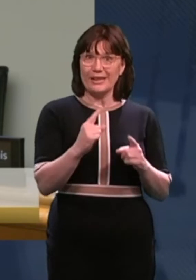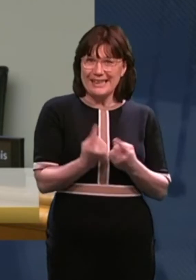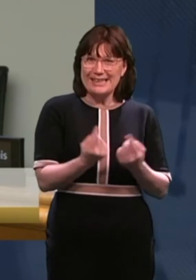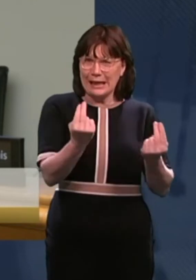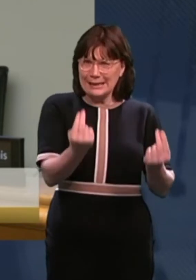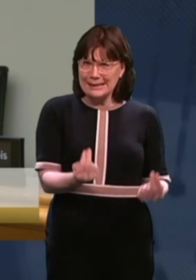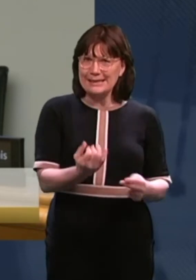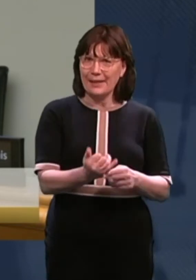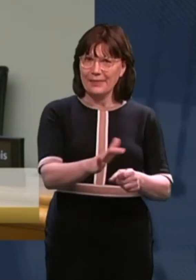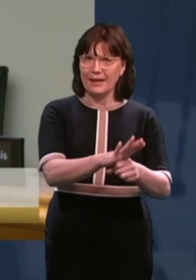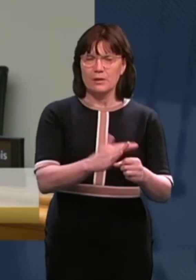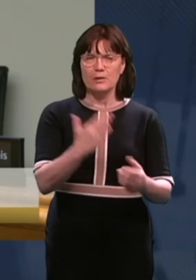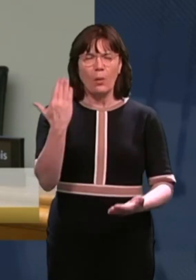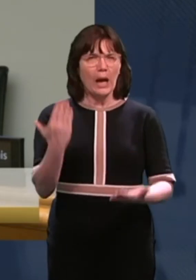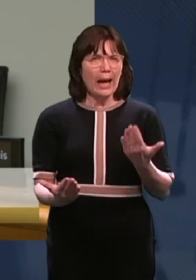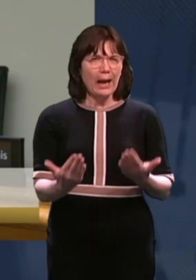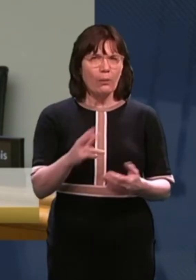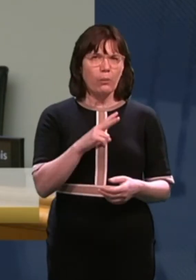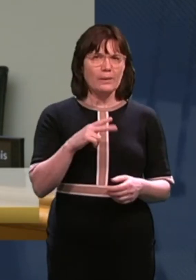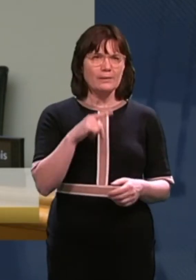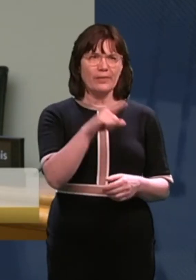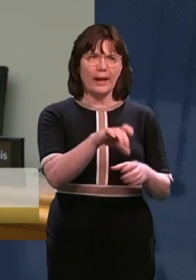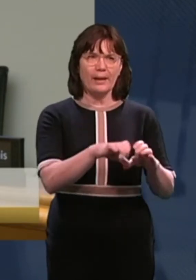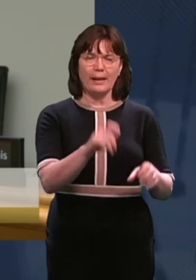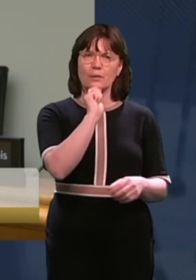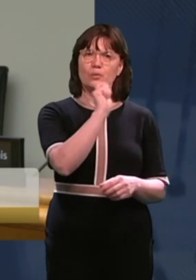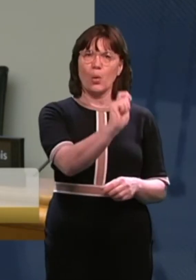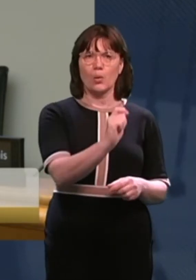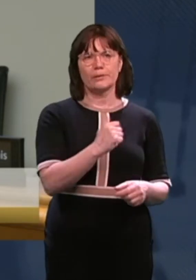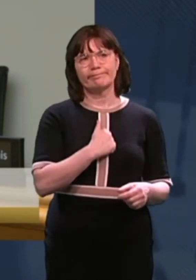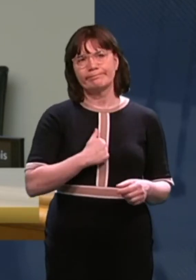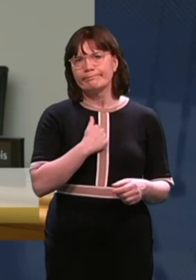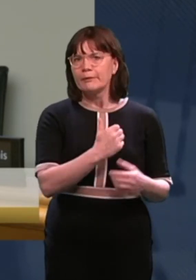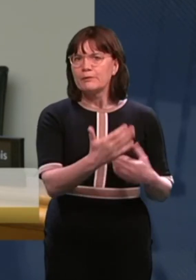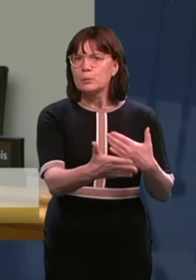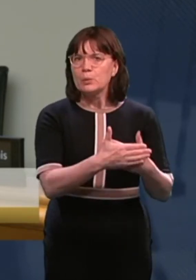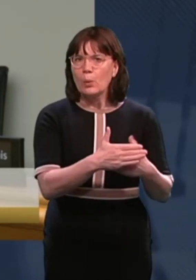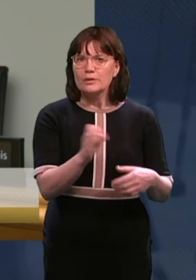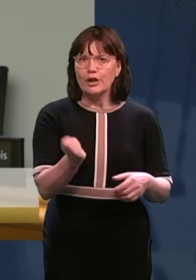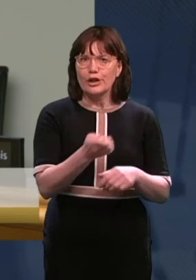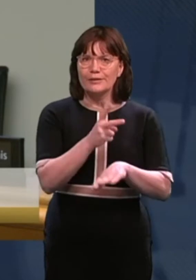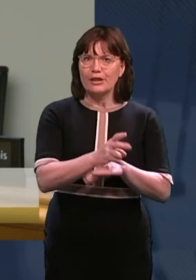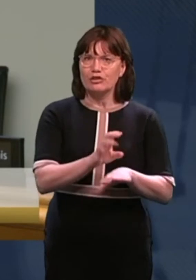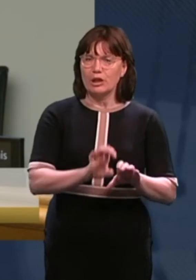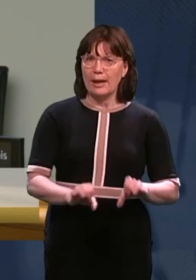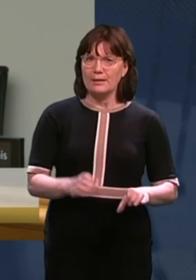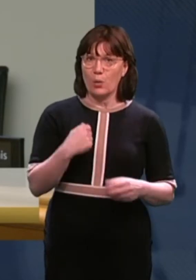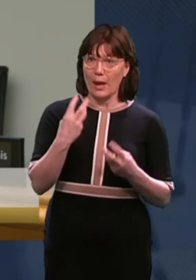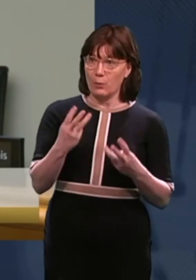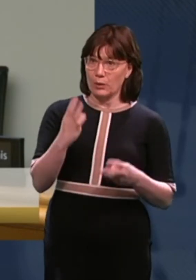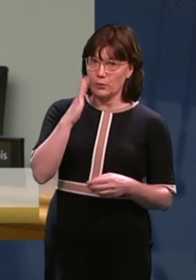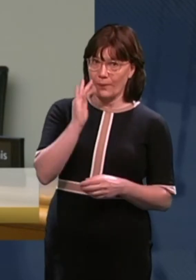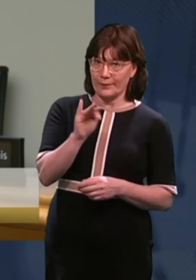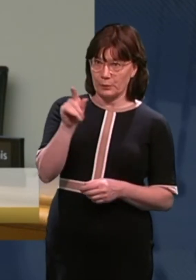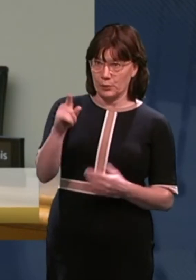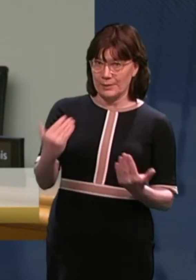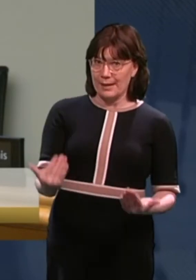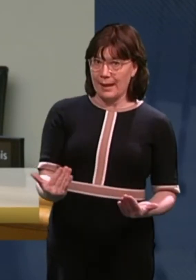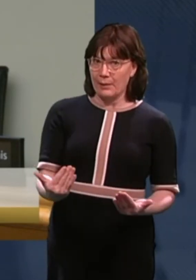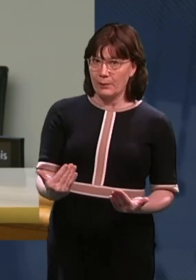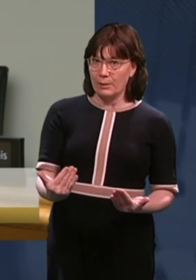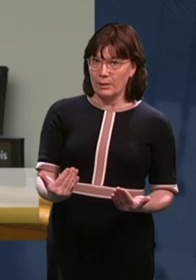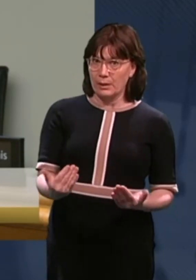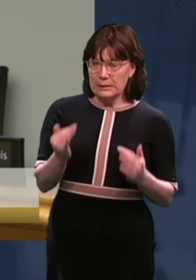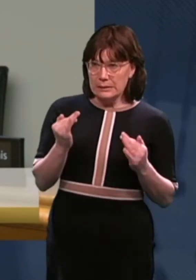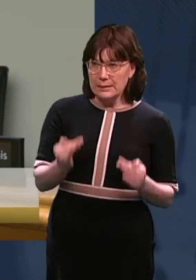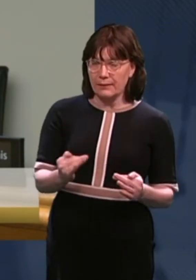me how that class could have been told they were closing. And what I really want to know from you is assurance that there